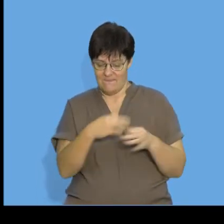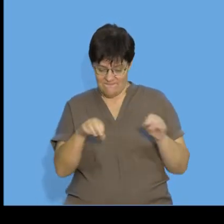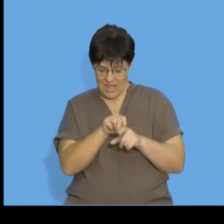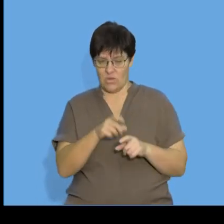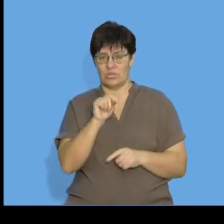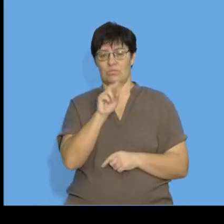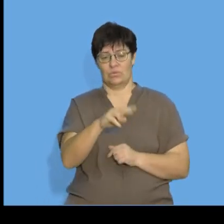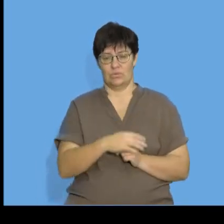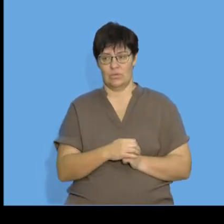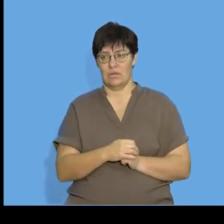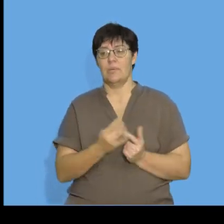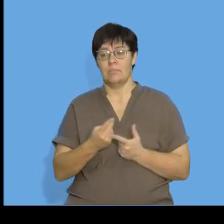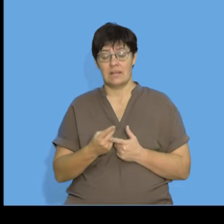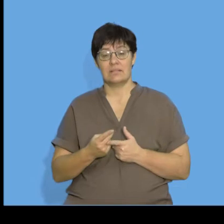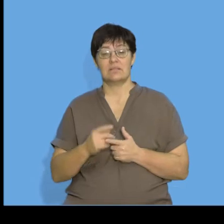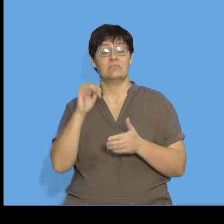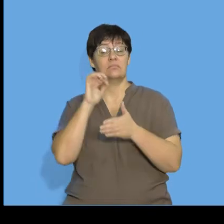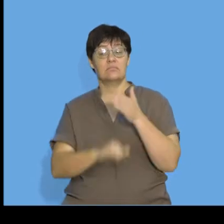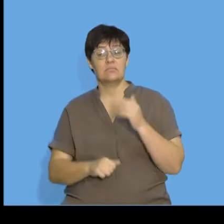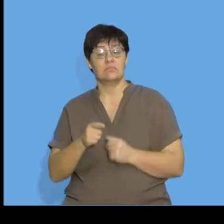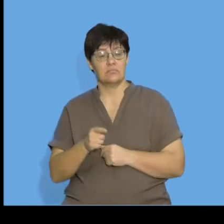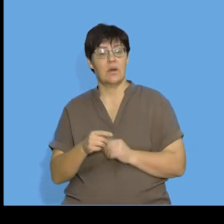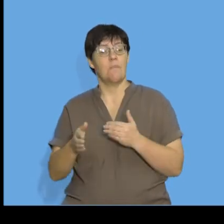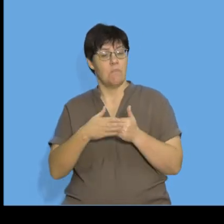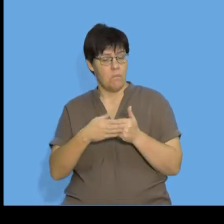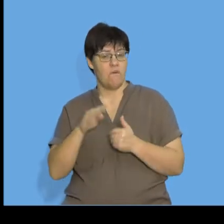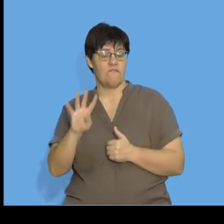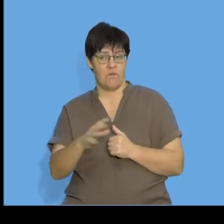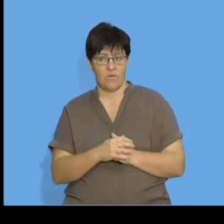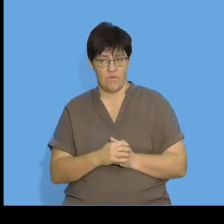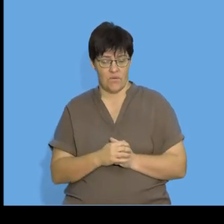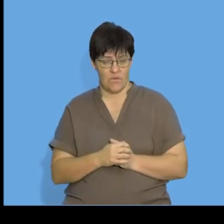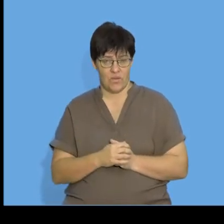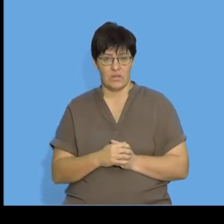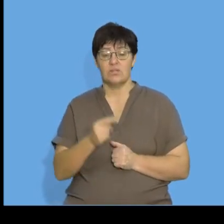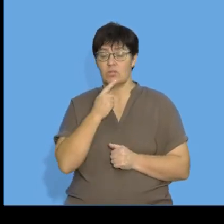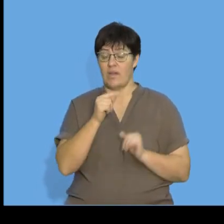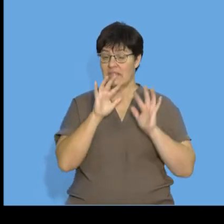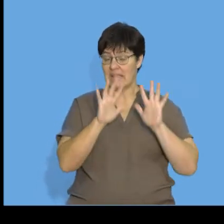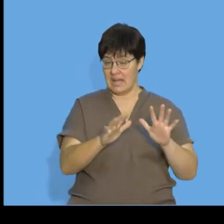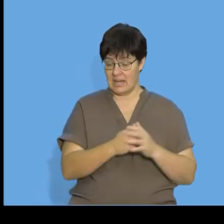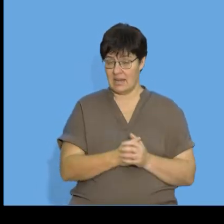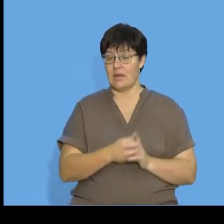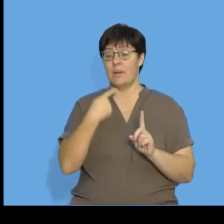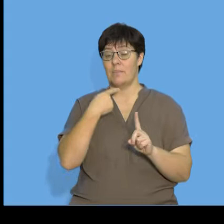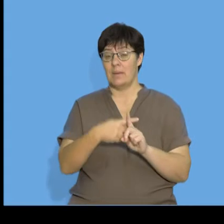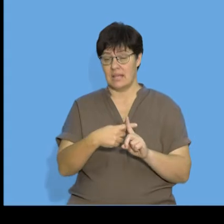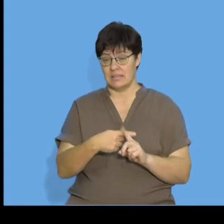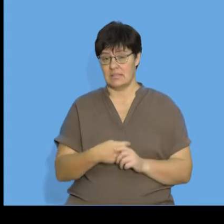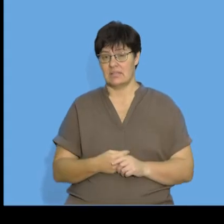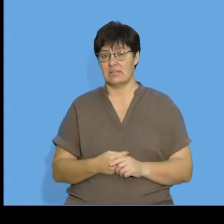two, but I then subtracted another four. So, that means I had 10 plus